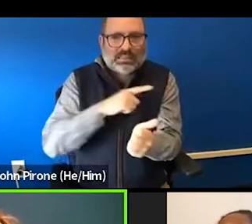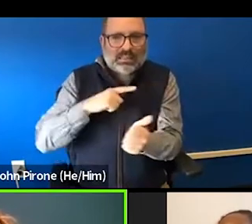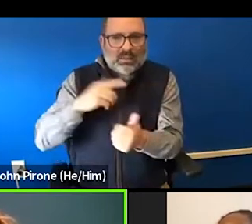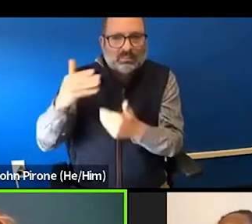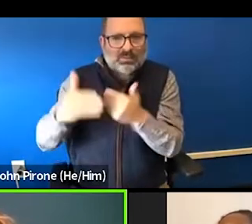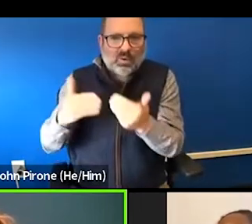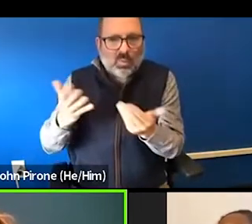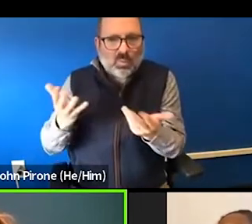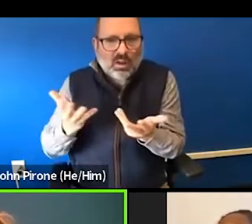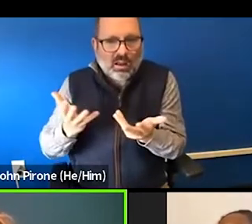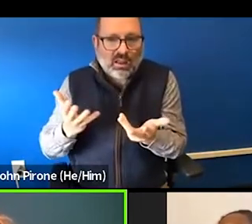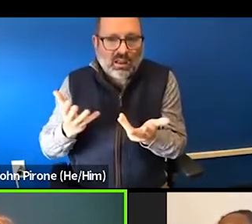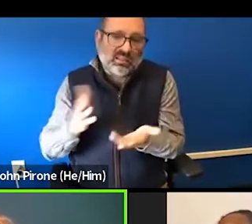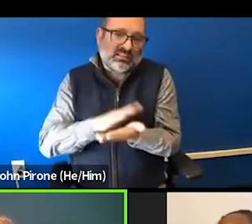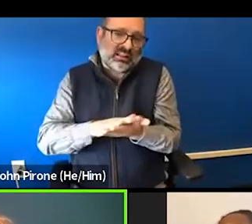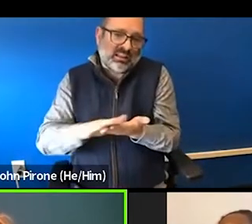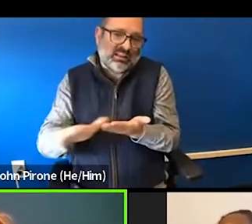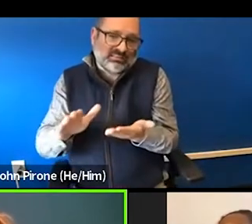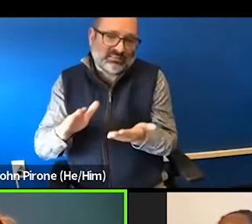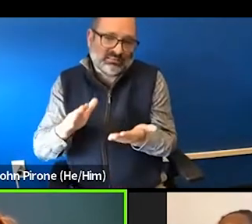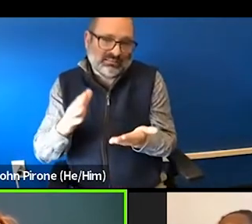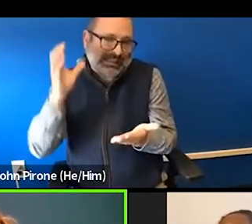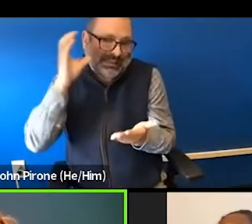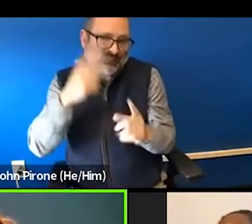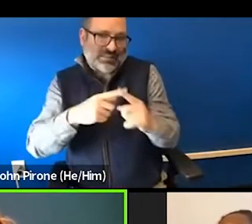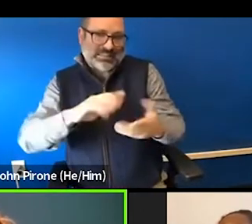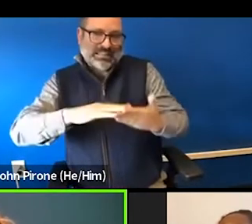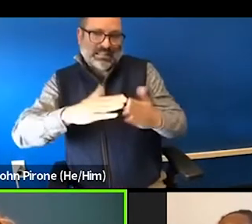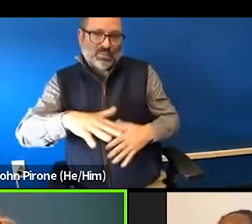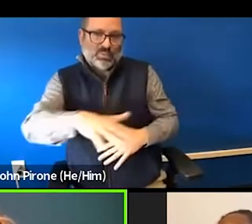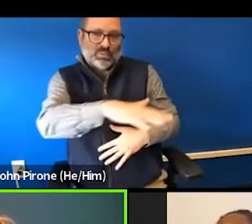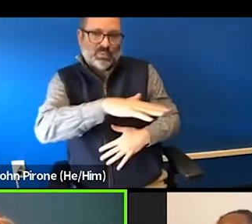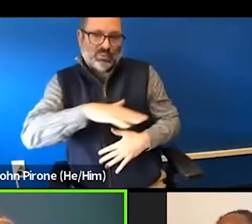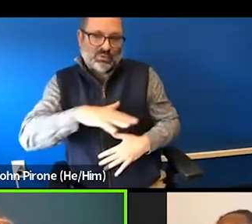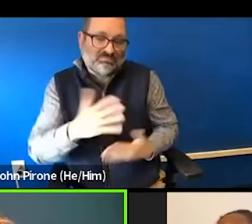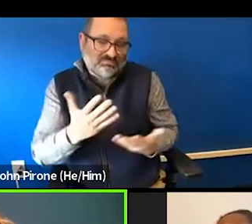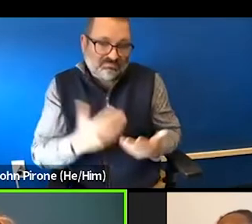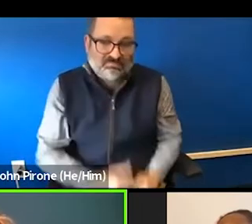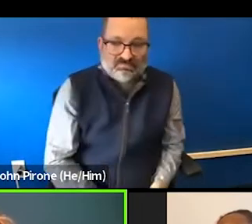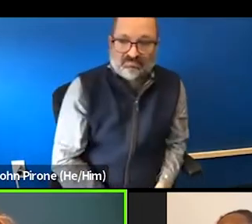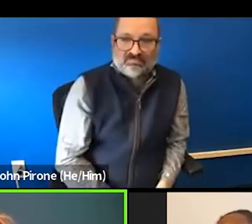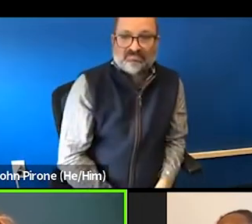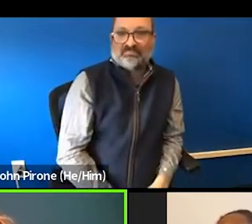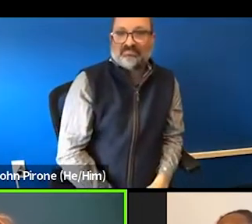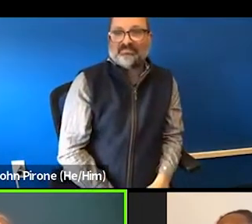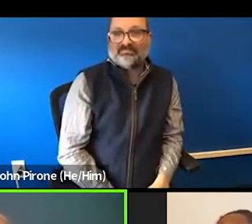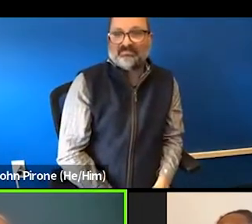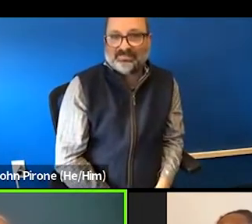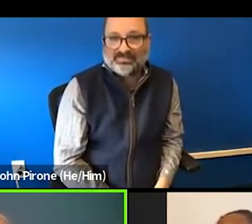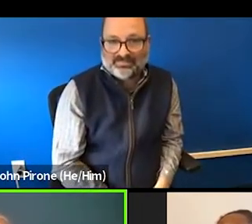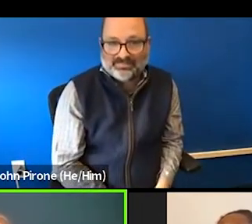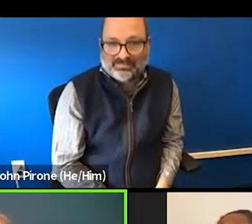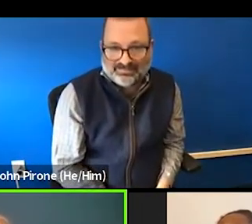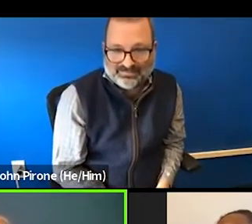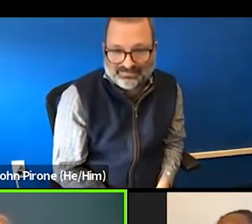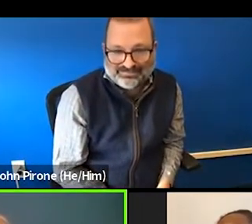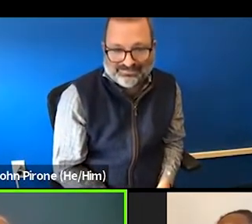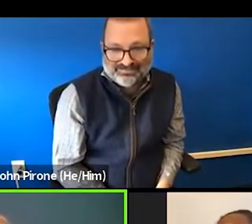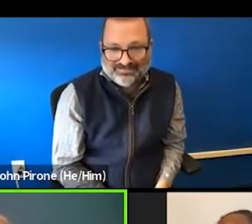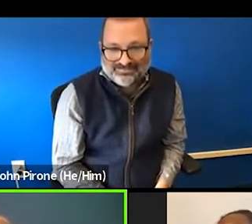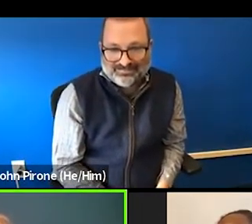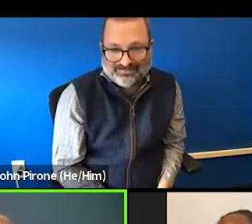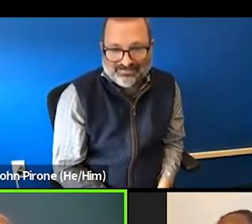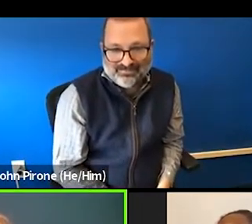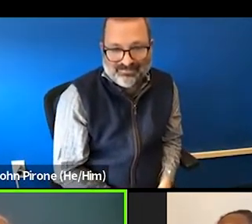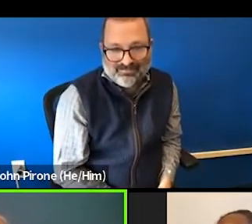pulse of what it is. Their experience has been with the legislative process. So I think it would be very worthwhile